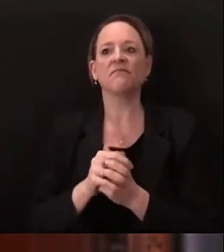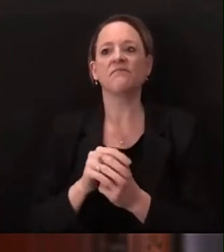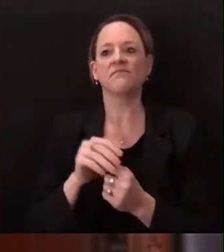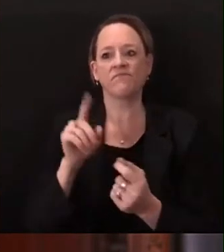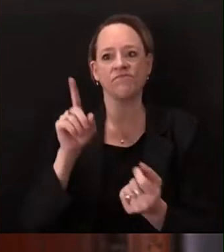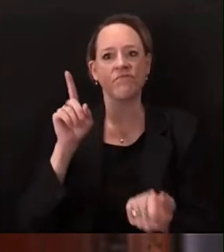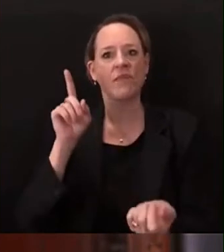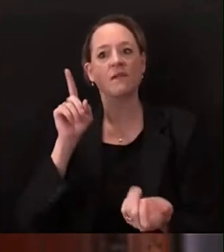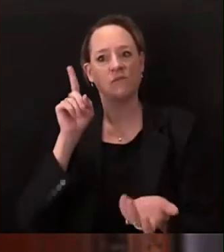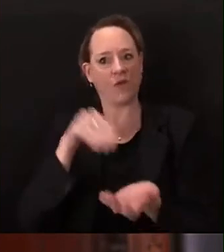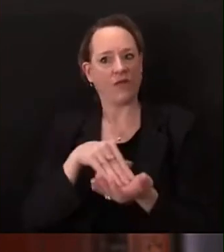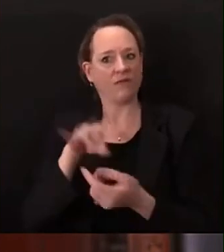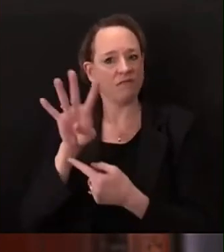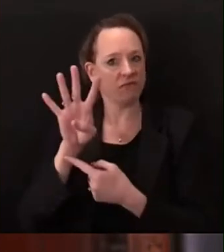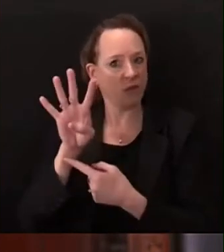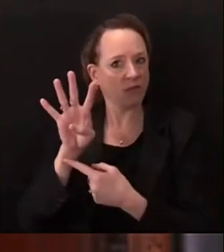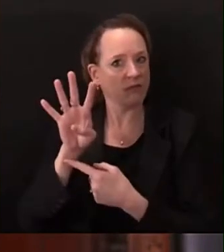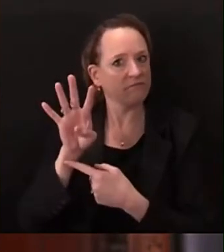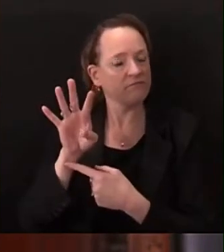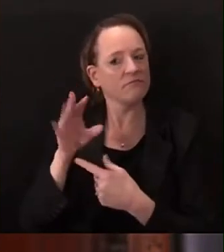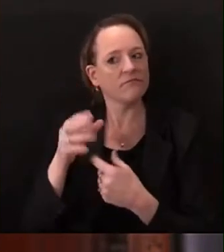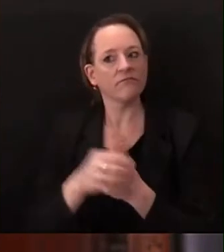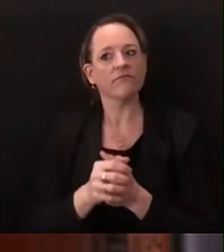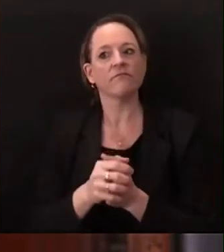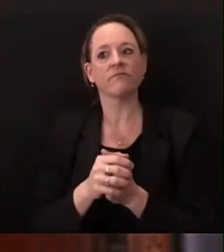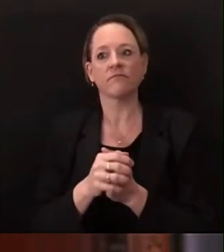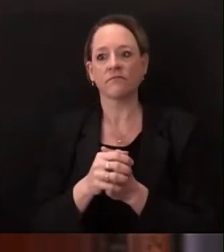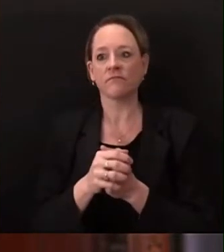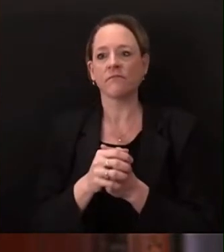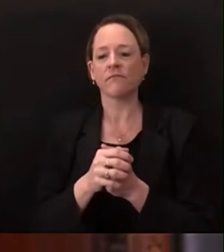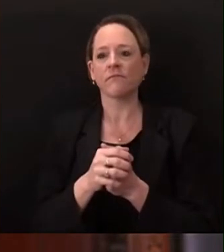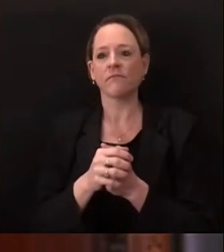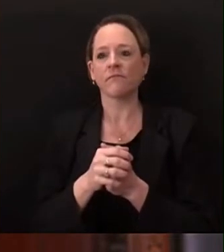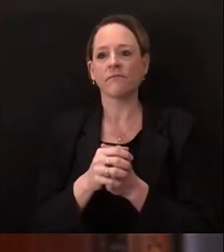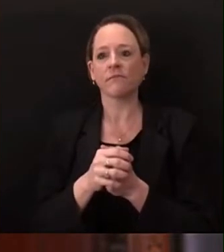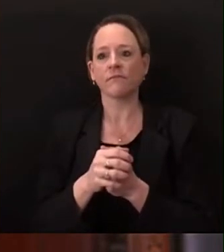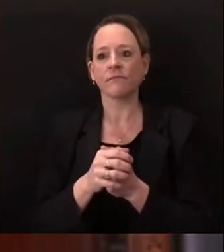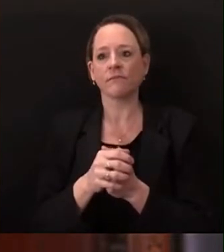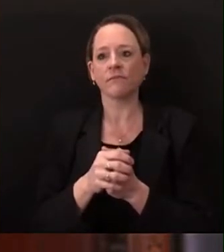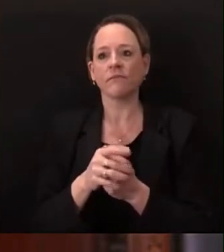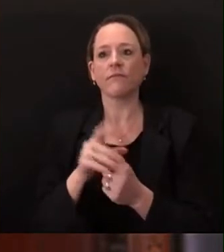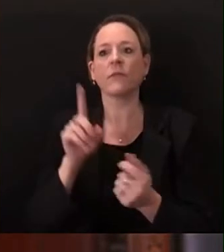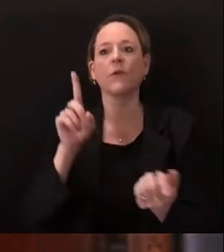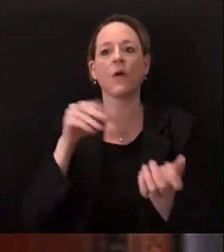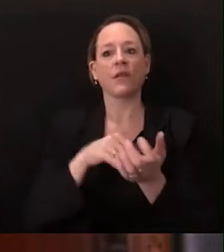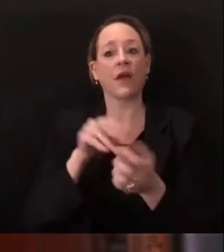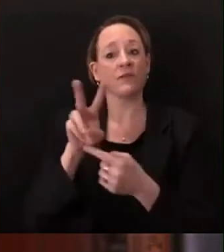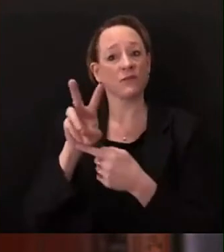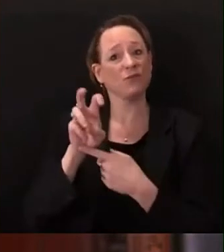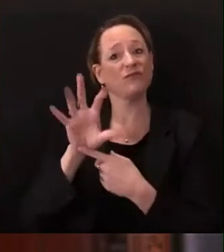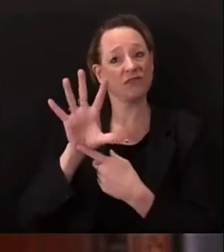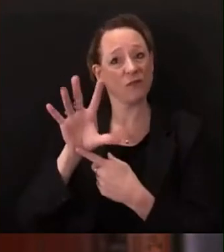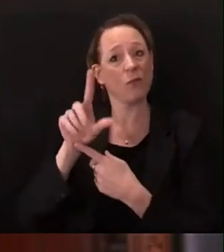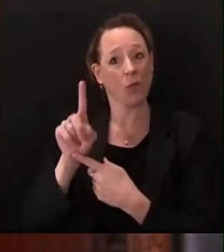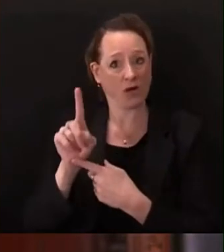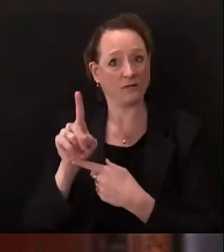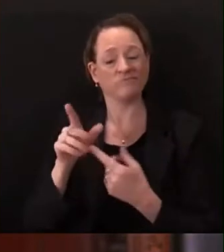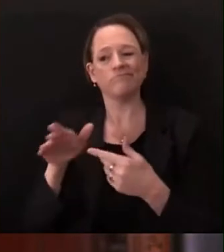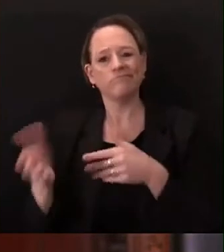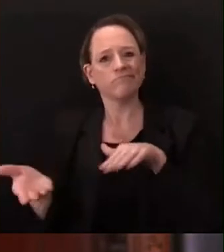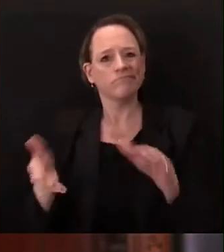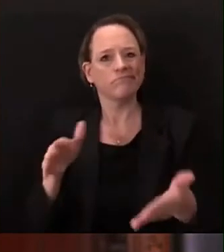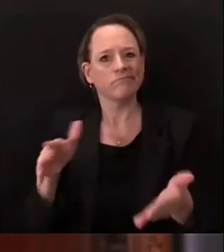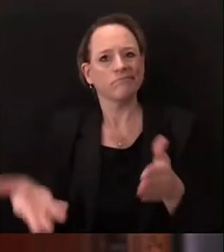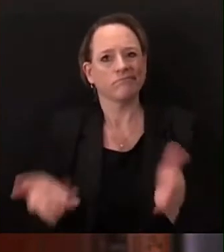we'd lost 1 251 wisconsinites things have worsened quickly since then as of